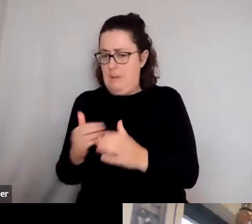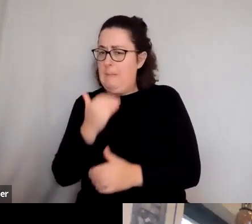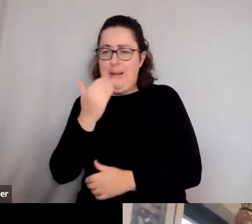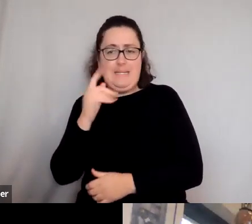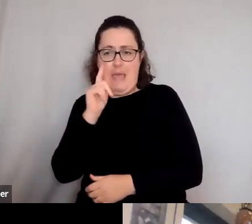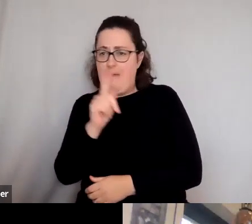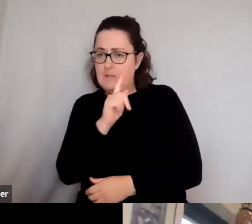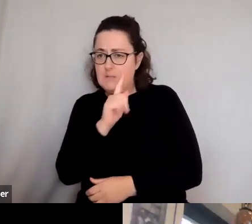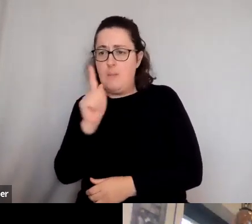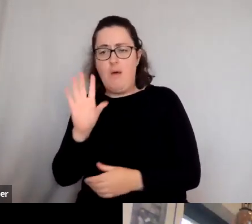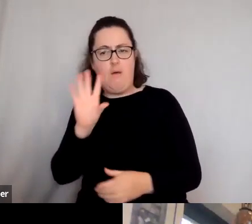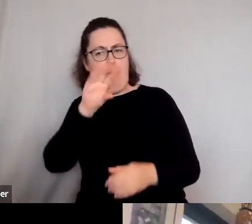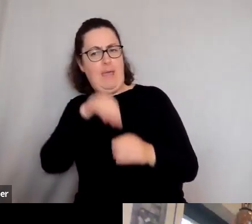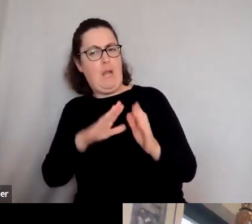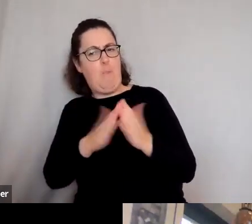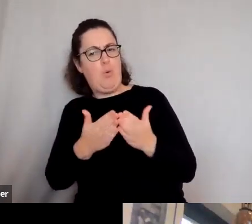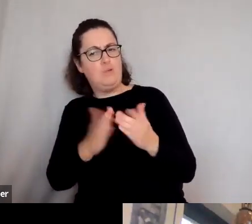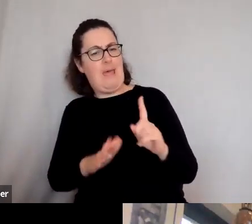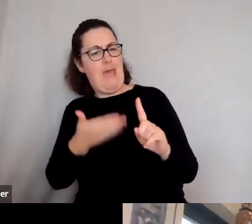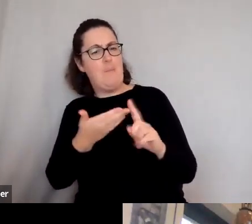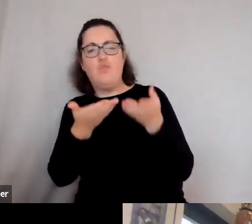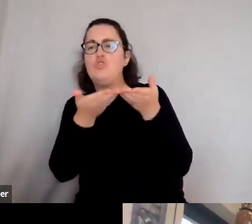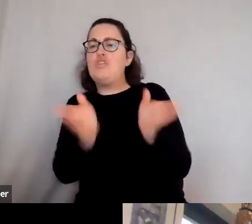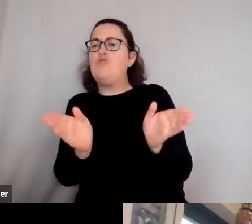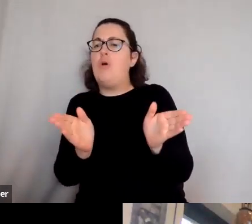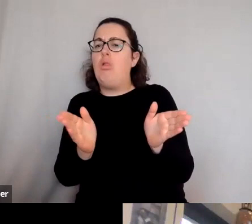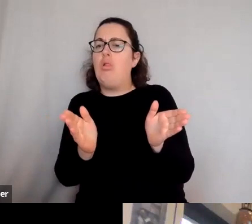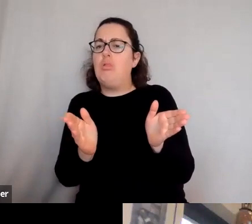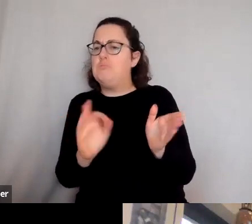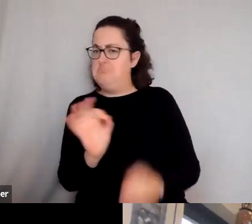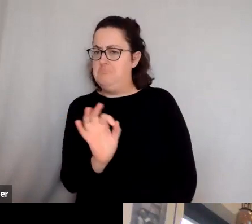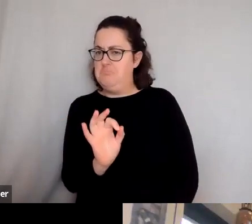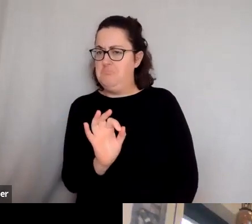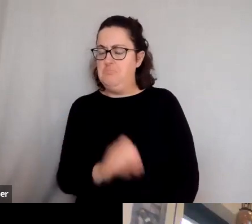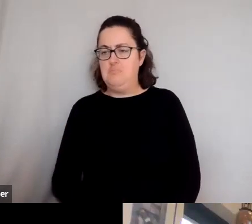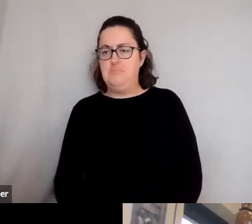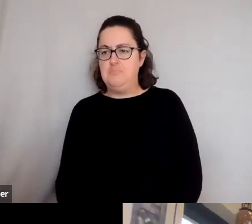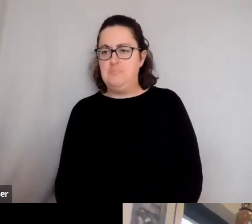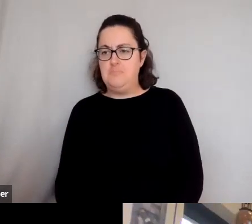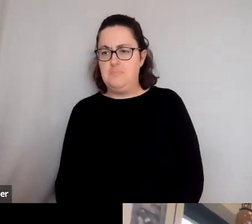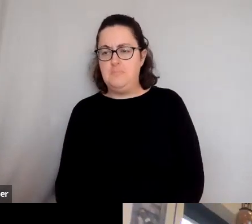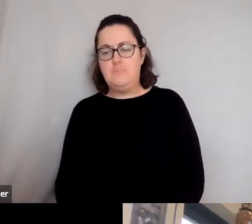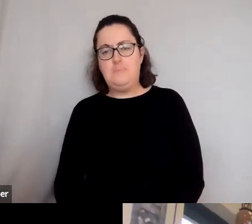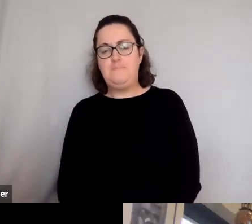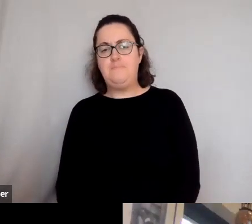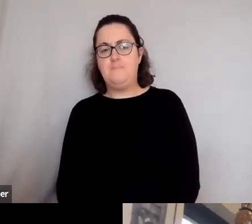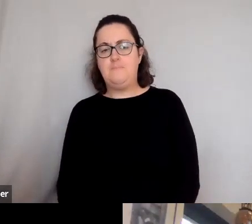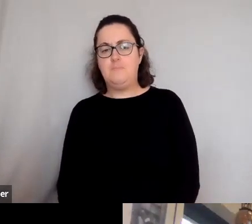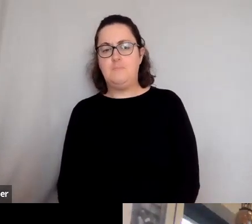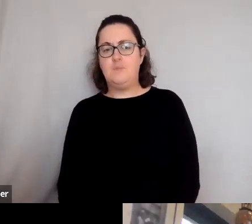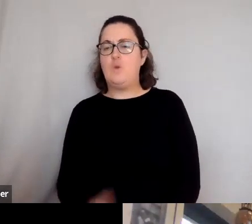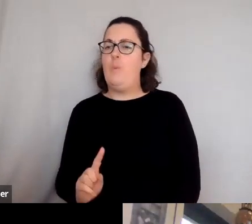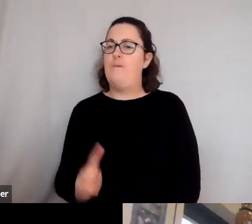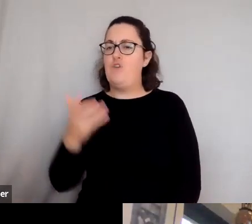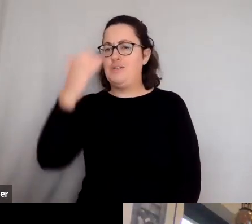kind of incorporate into books for the general reader. know, there's one of the things we know about the first